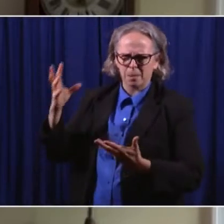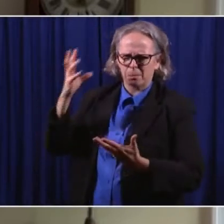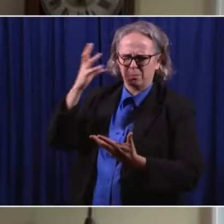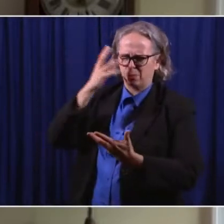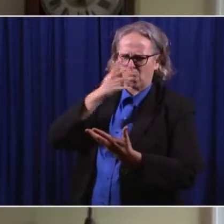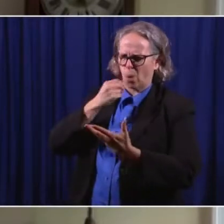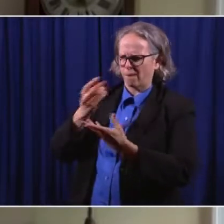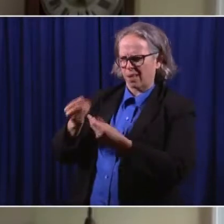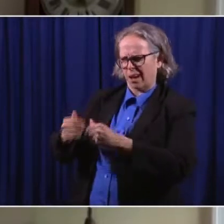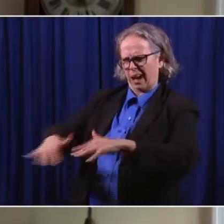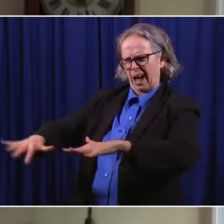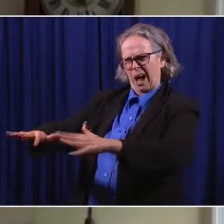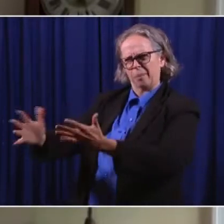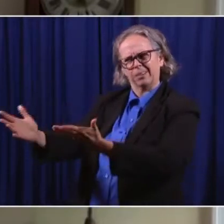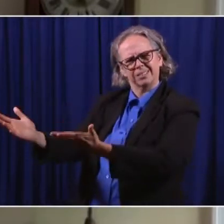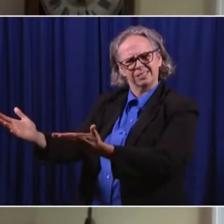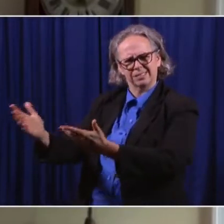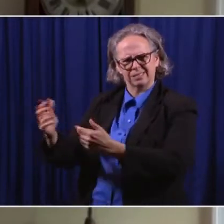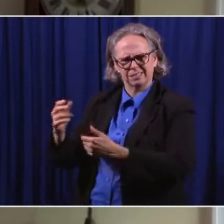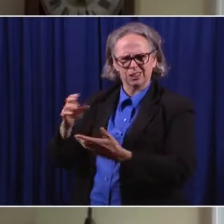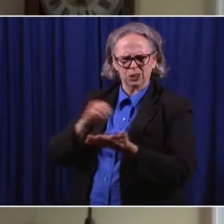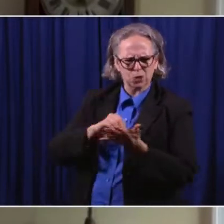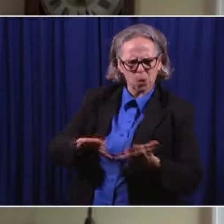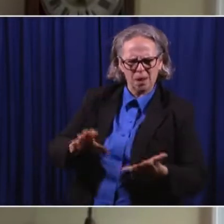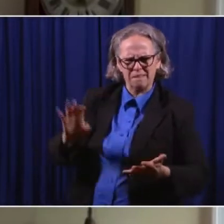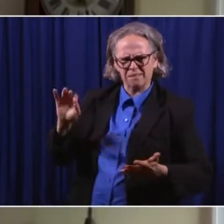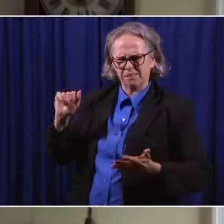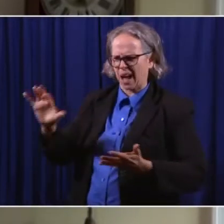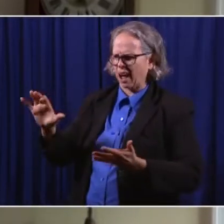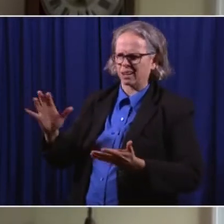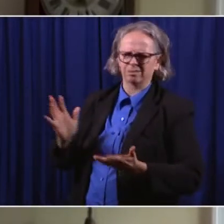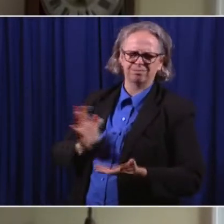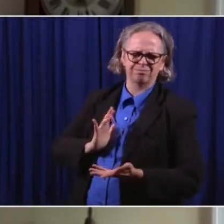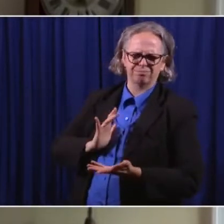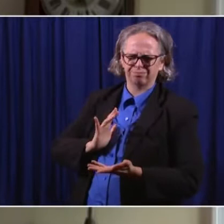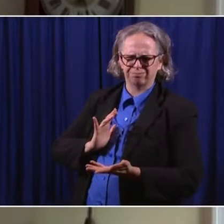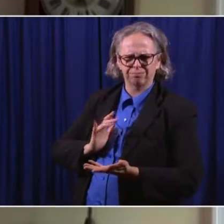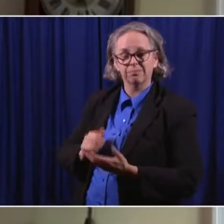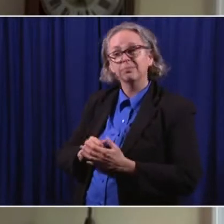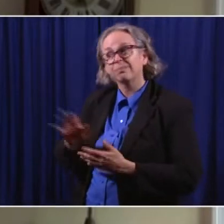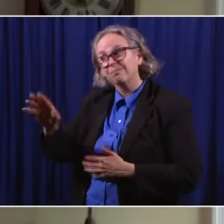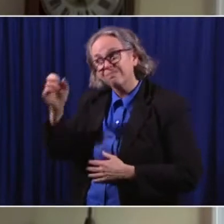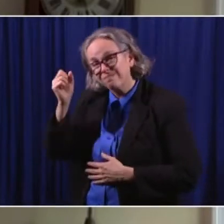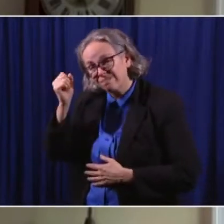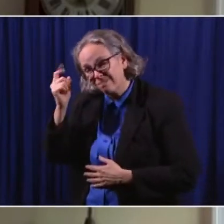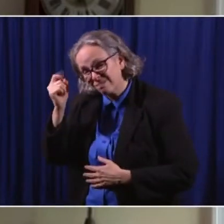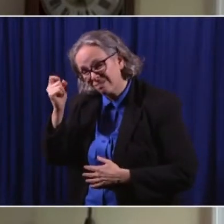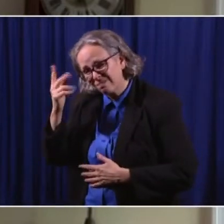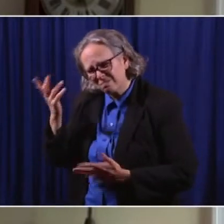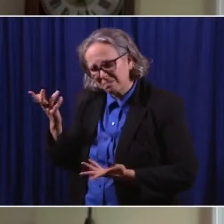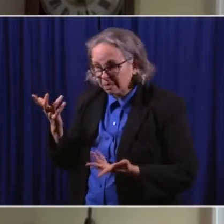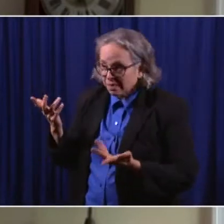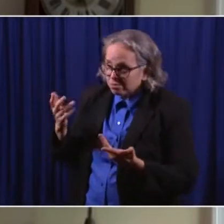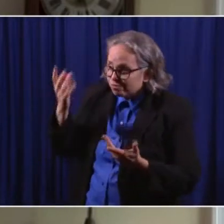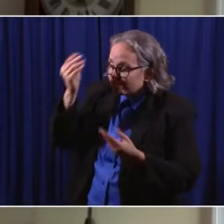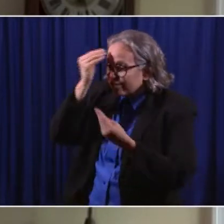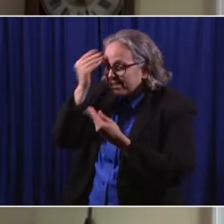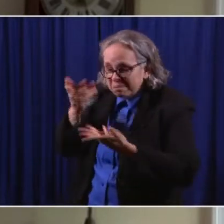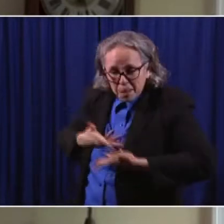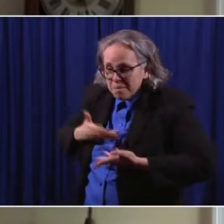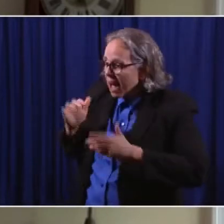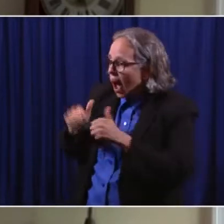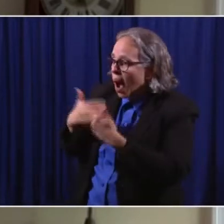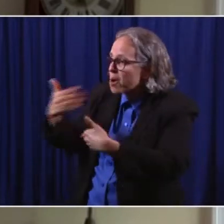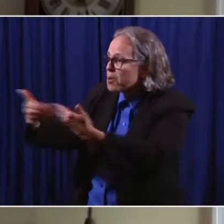great students and faculty, and we want to just kind of find out how things are going for you and what